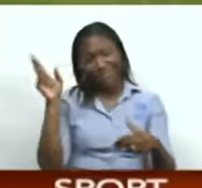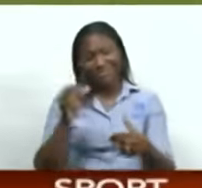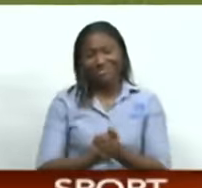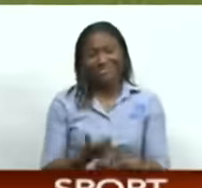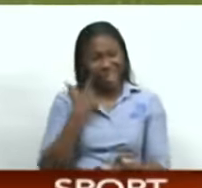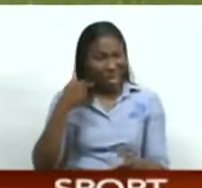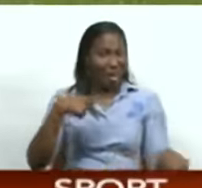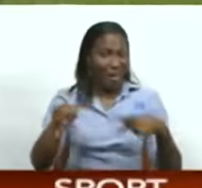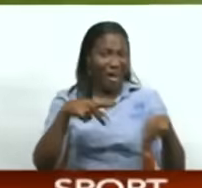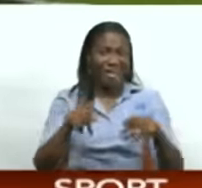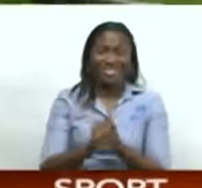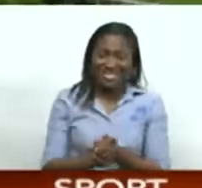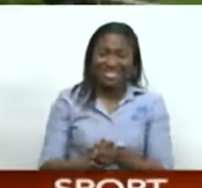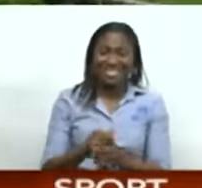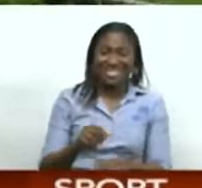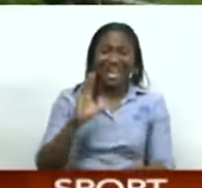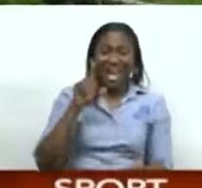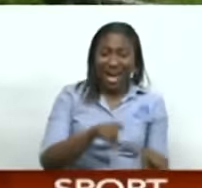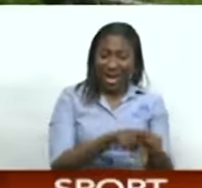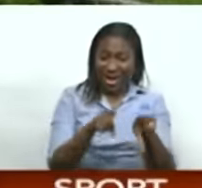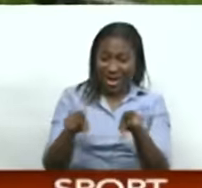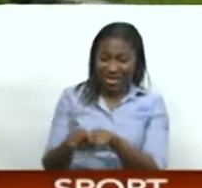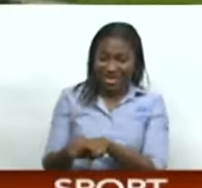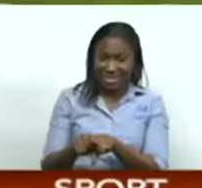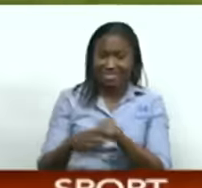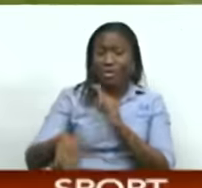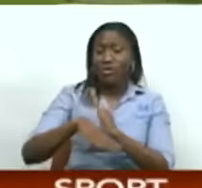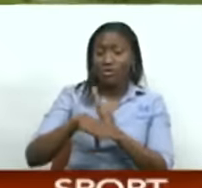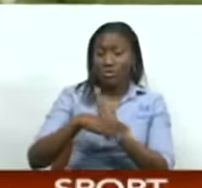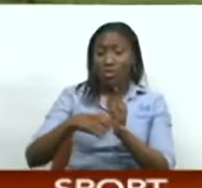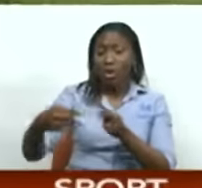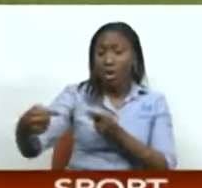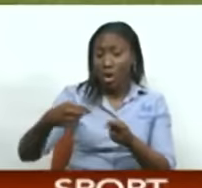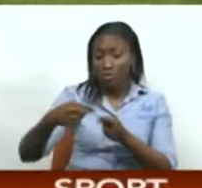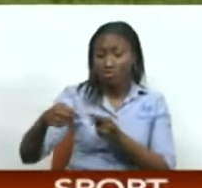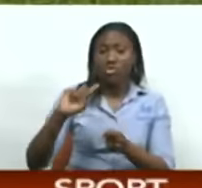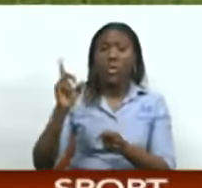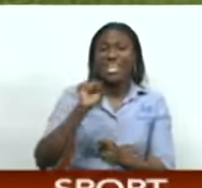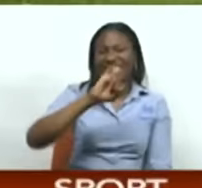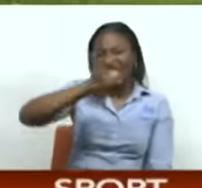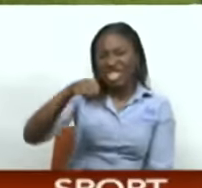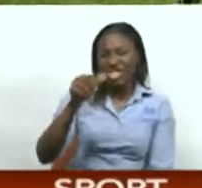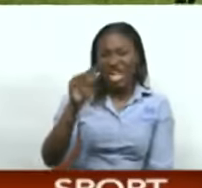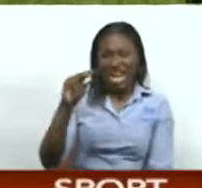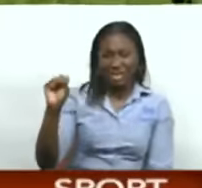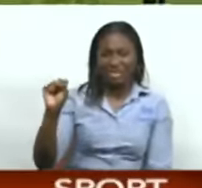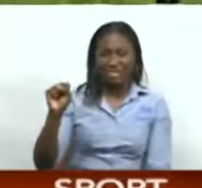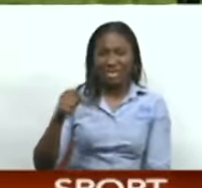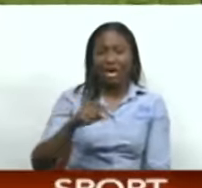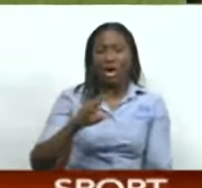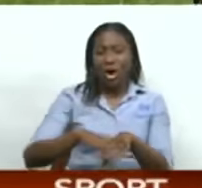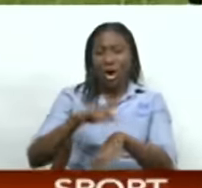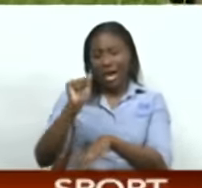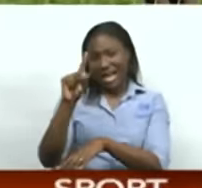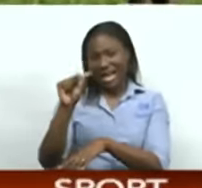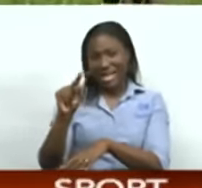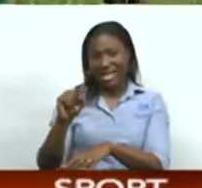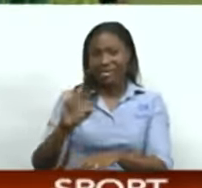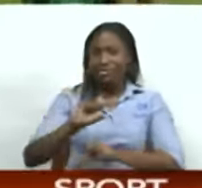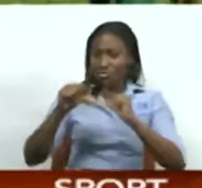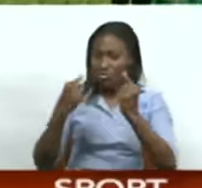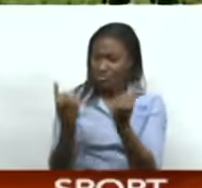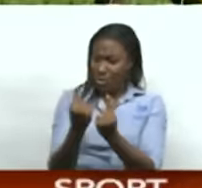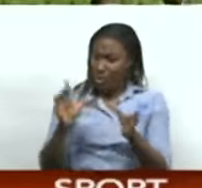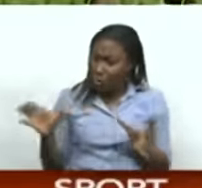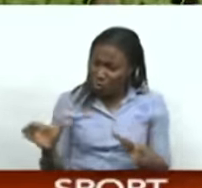TDPS kicks off the semi-final and final of its inter-division football competition at the St. James Barracks on Saturday, so you know what to do. Take your crew and go